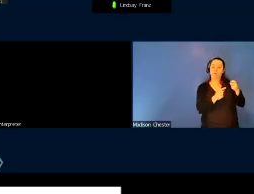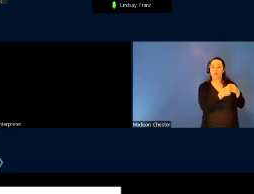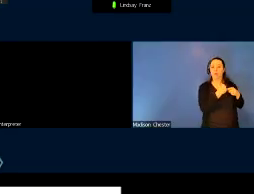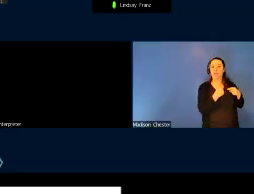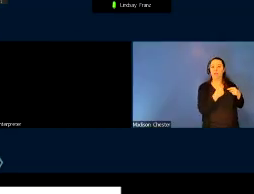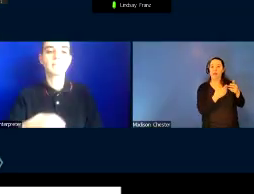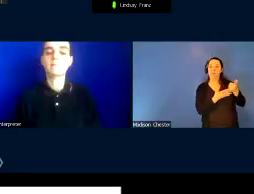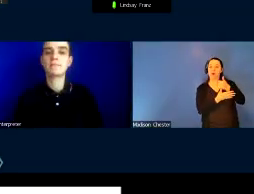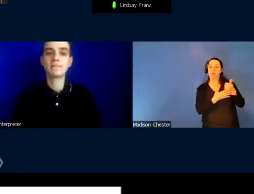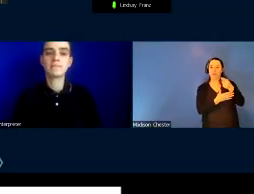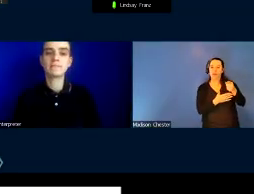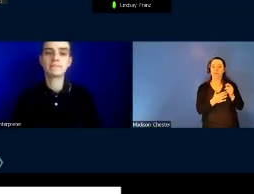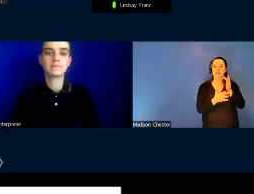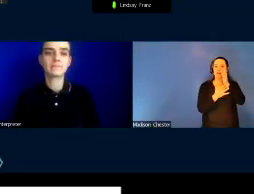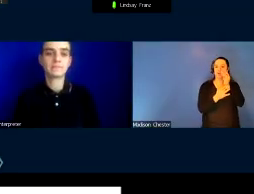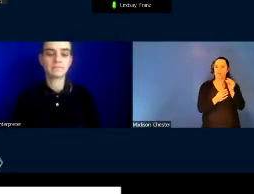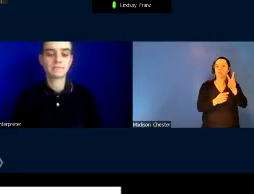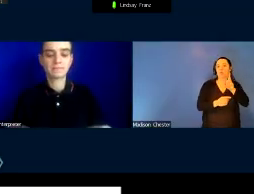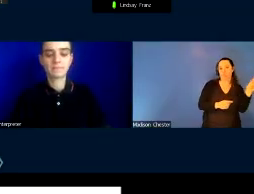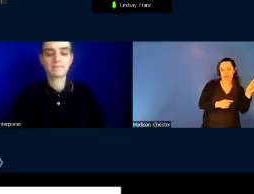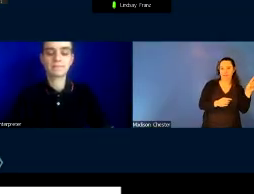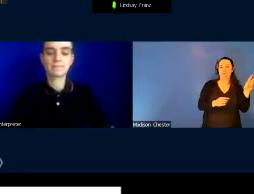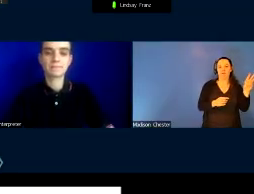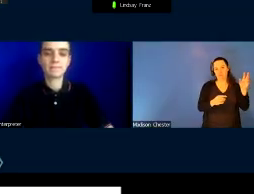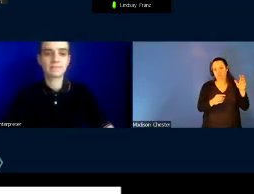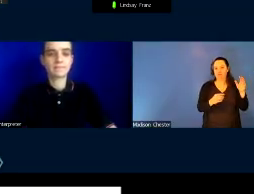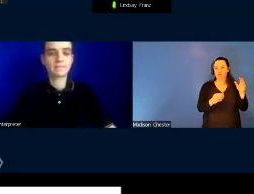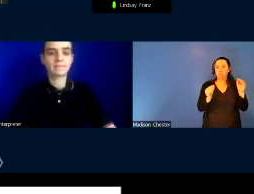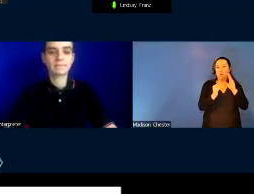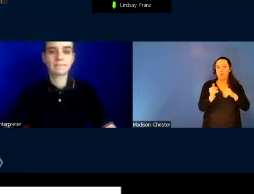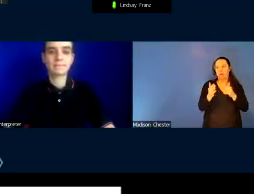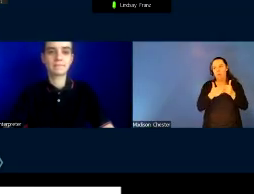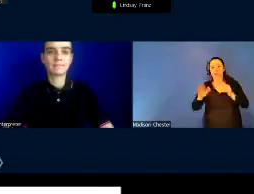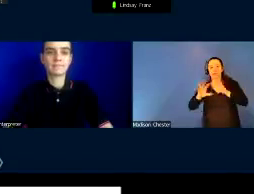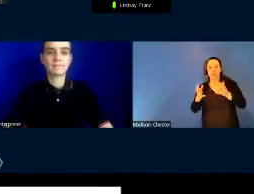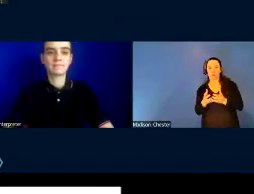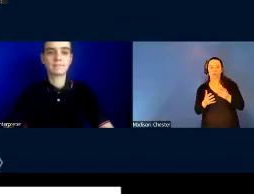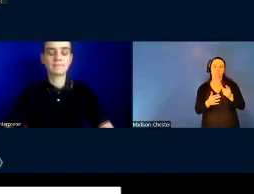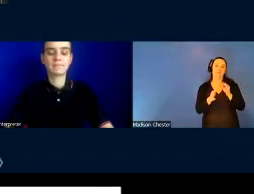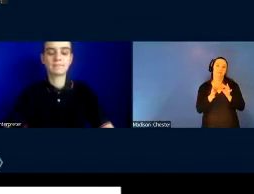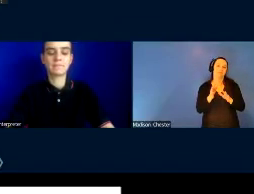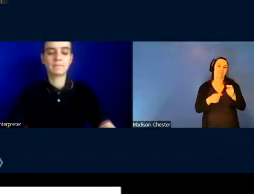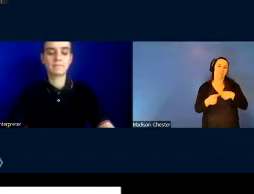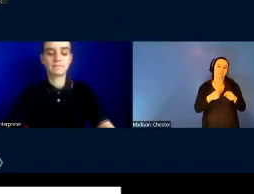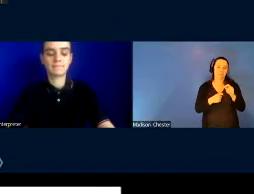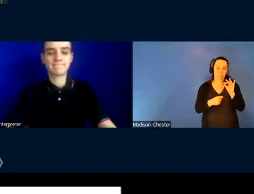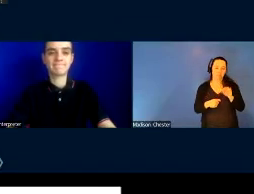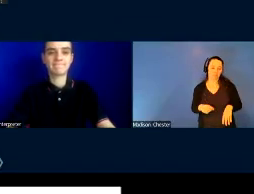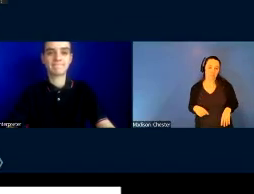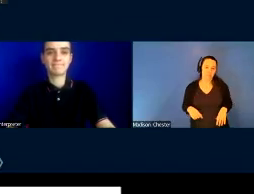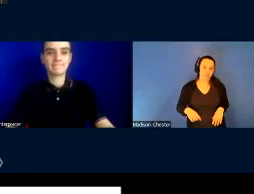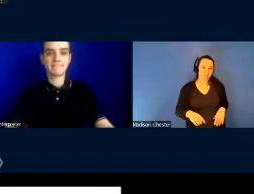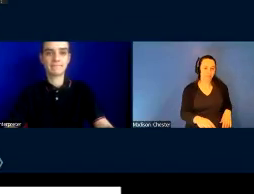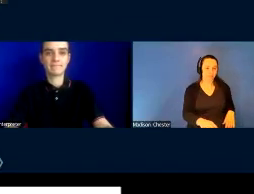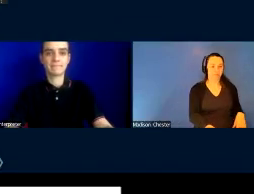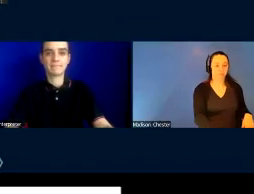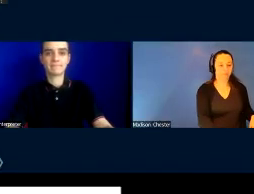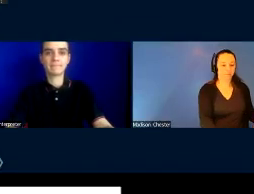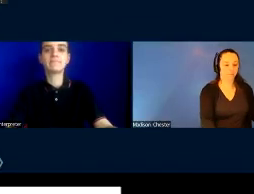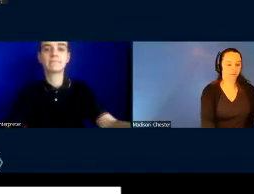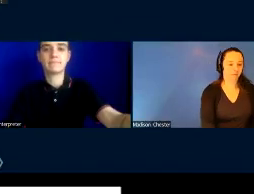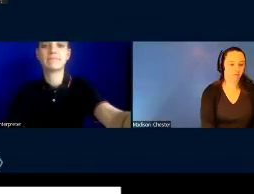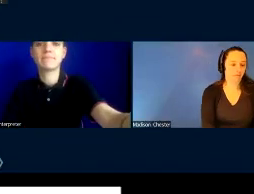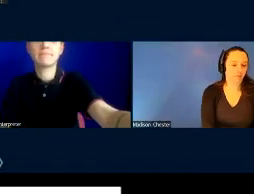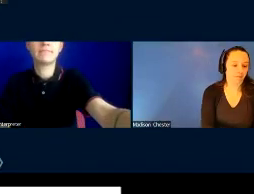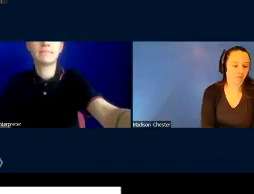of the West over the rest of the world. And I propose a concept of epidemic Orientalism to